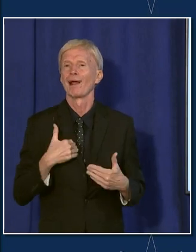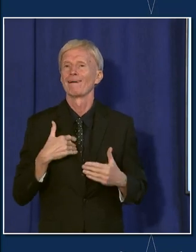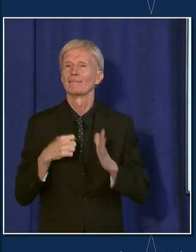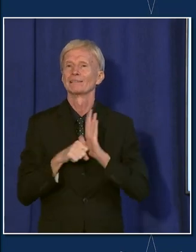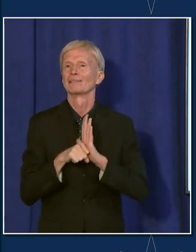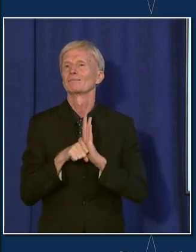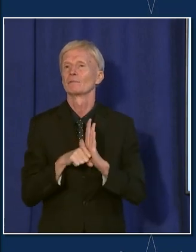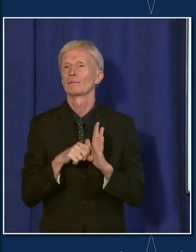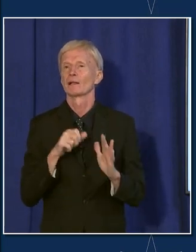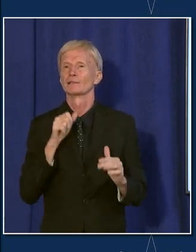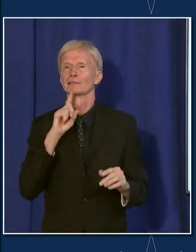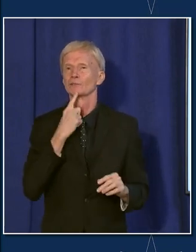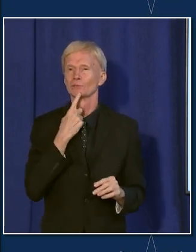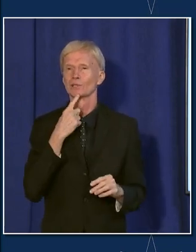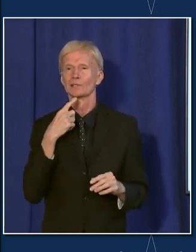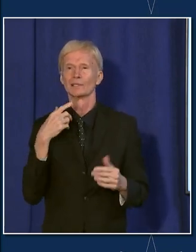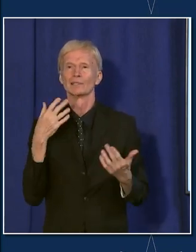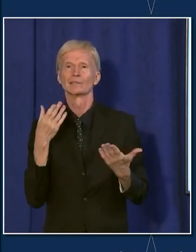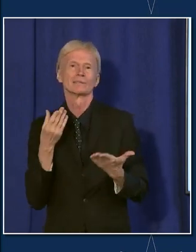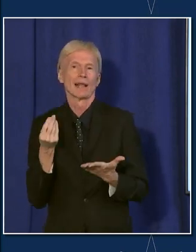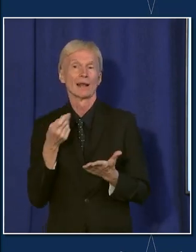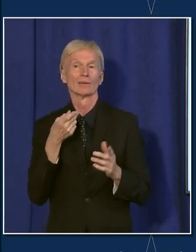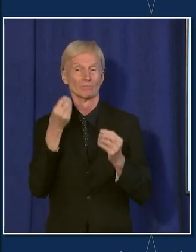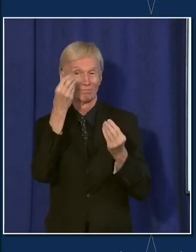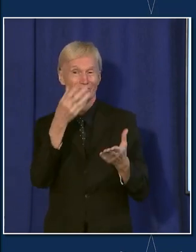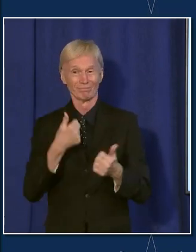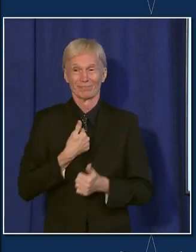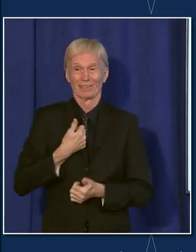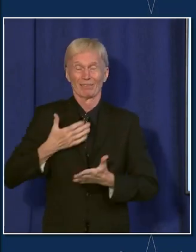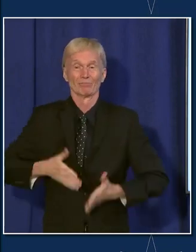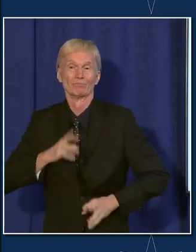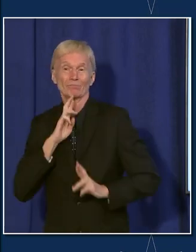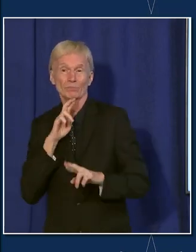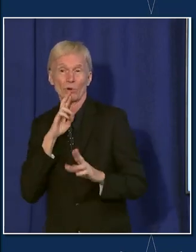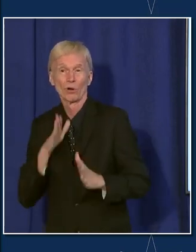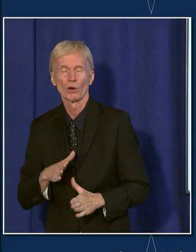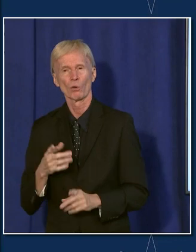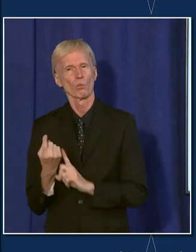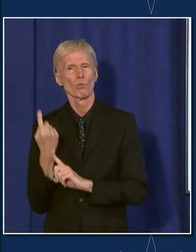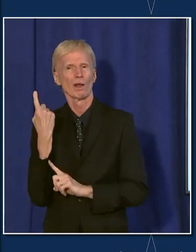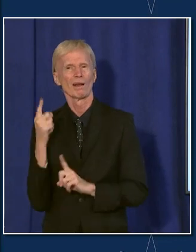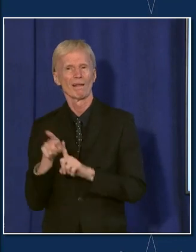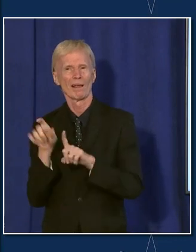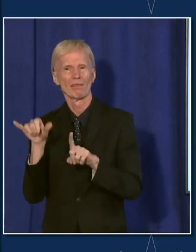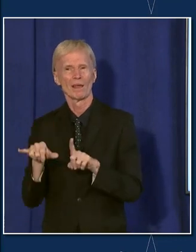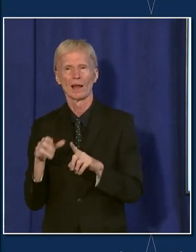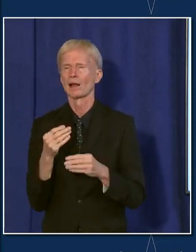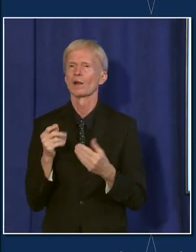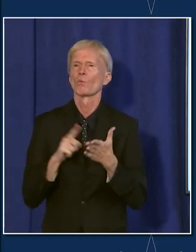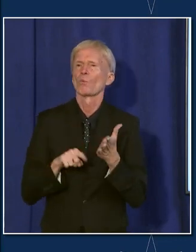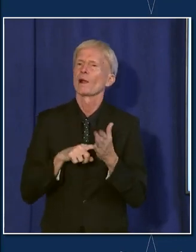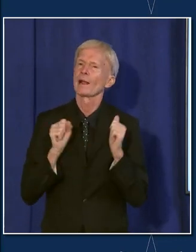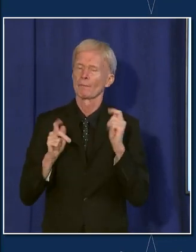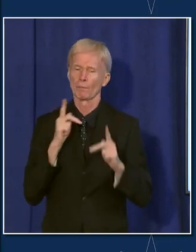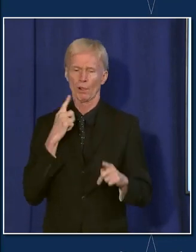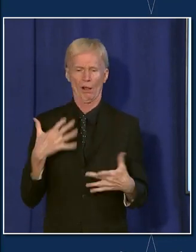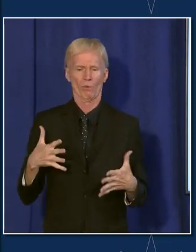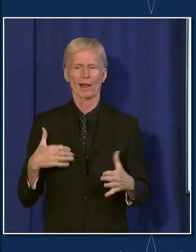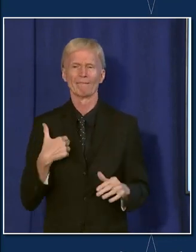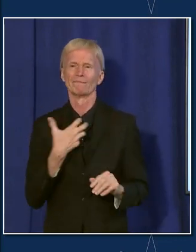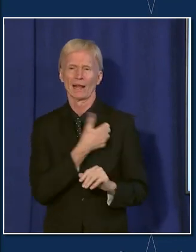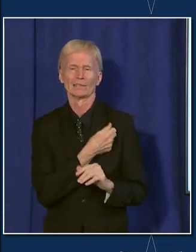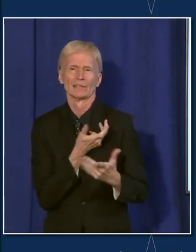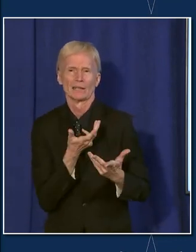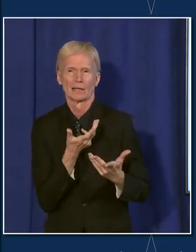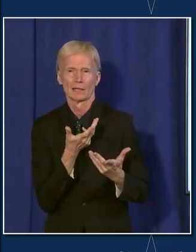Exactly. And I'm telling you because I'm one of those. And so, hence my question, what is really the message for vaccinated people that